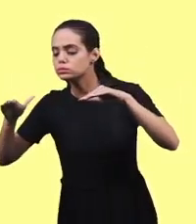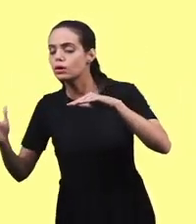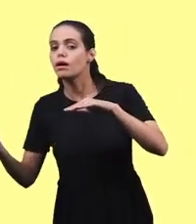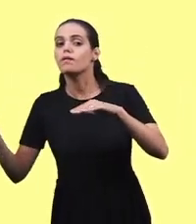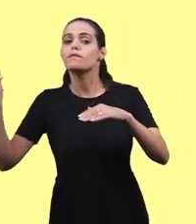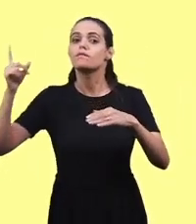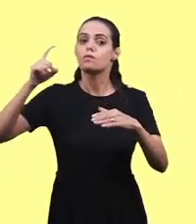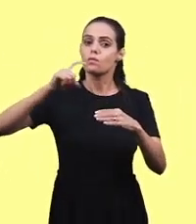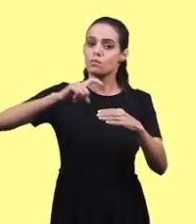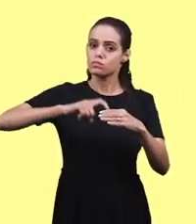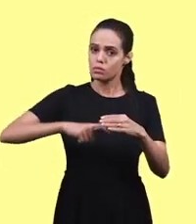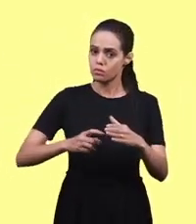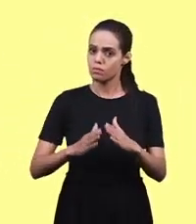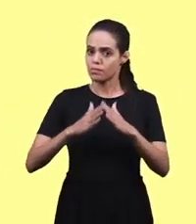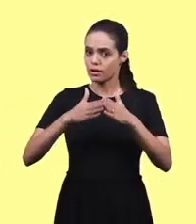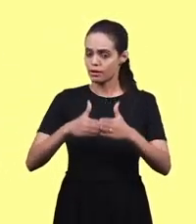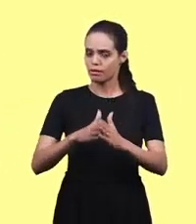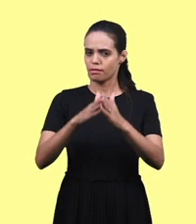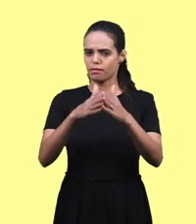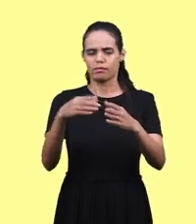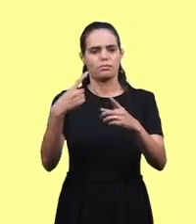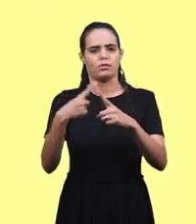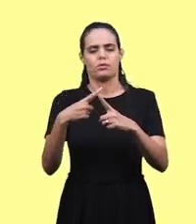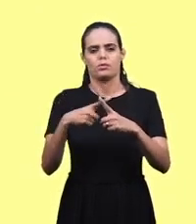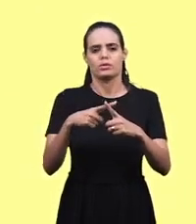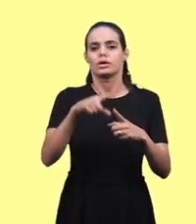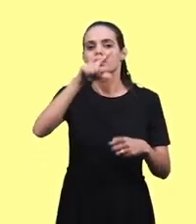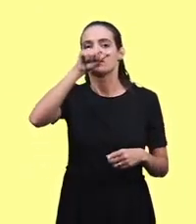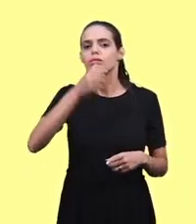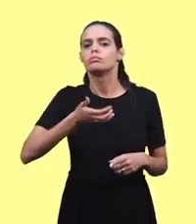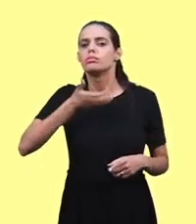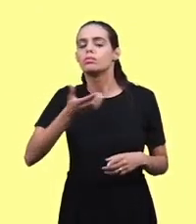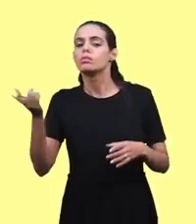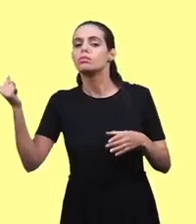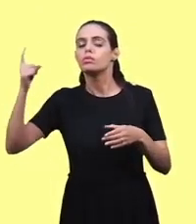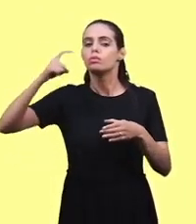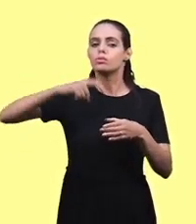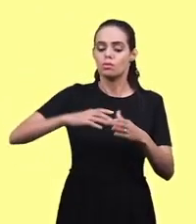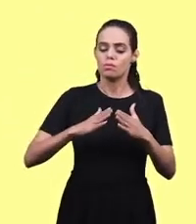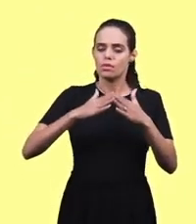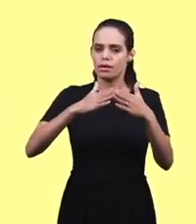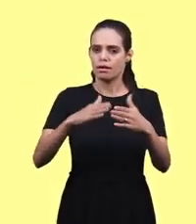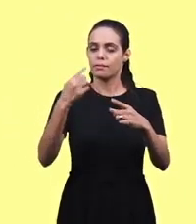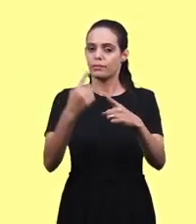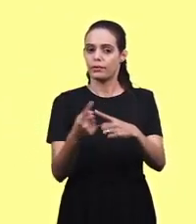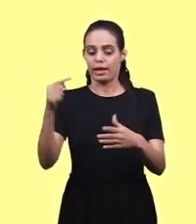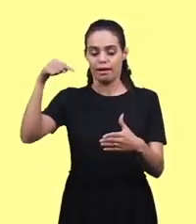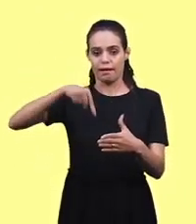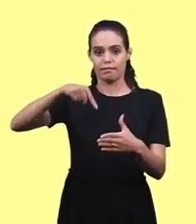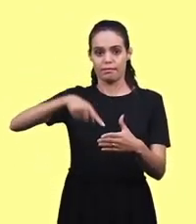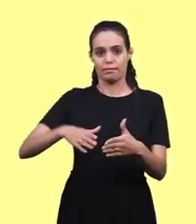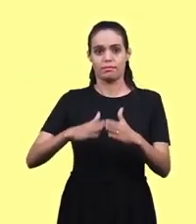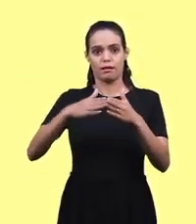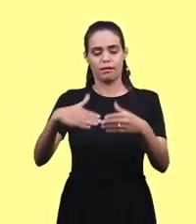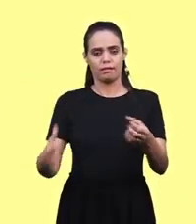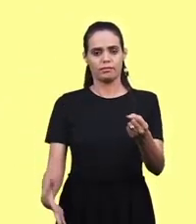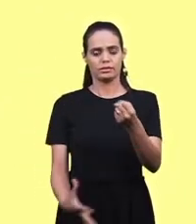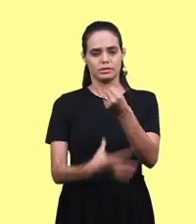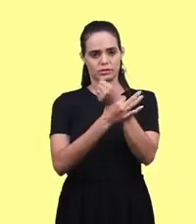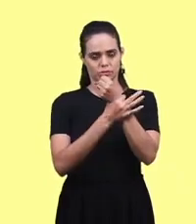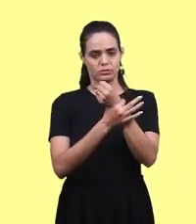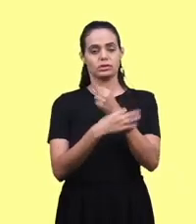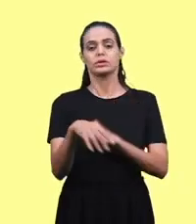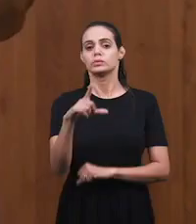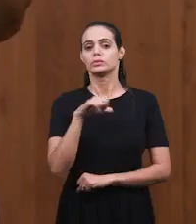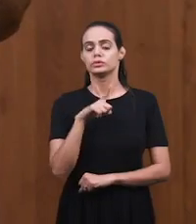Why? Why did she come back? Because the ark was a secure place. She knew what